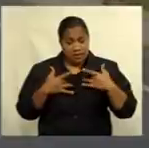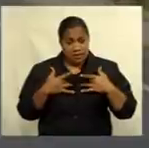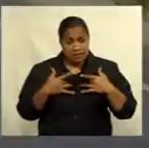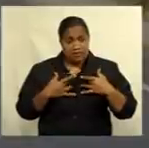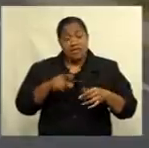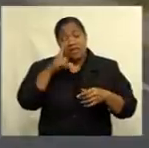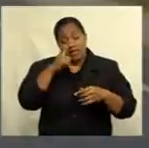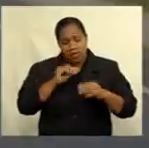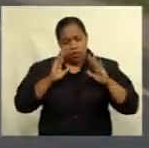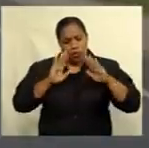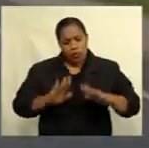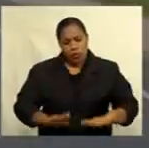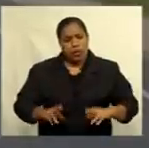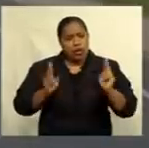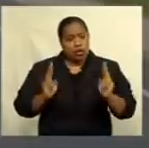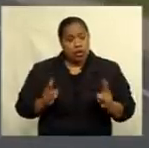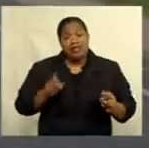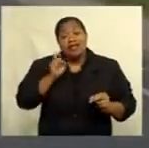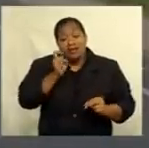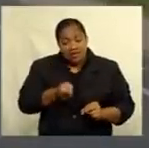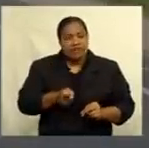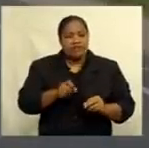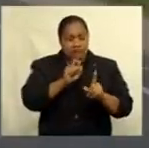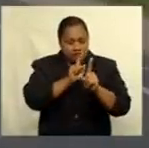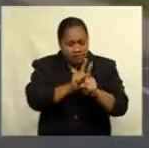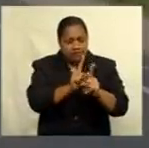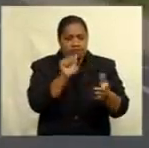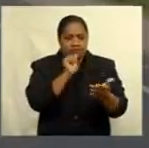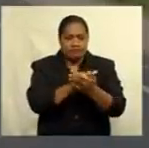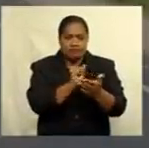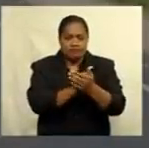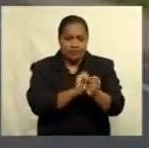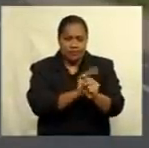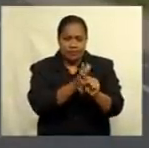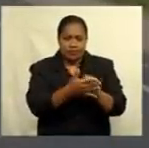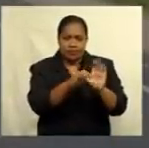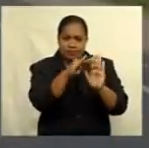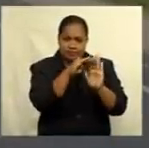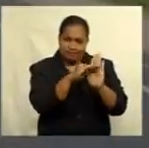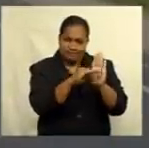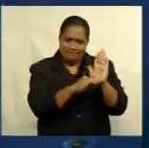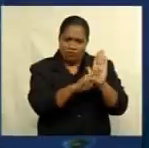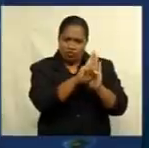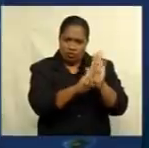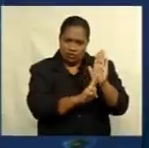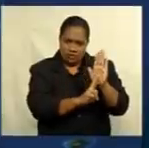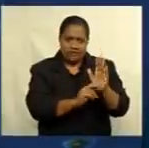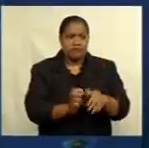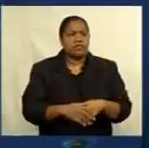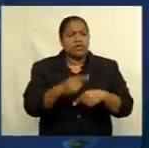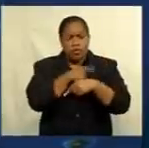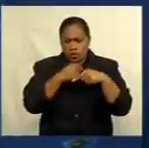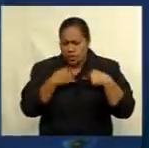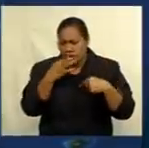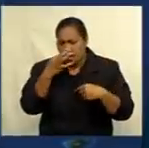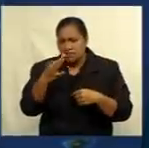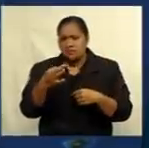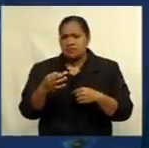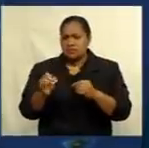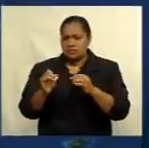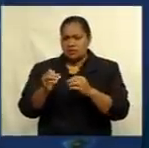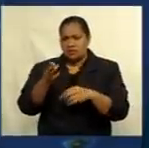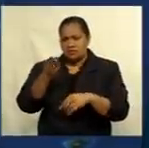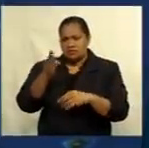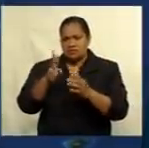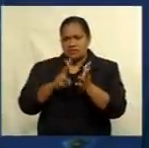if they adhere to the COVID-safe procedures. We again request Turo and Koro and Martin Etikina. We have been given our guidelines